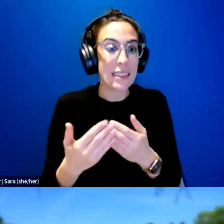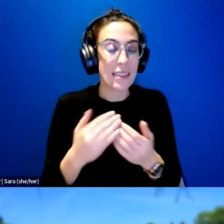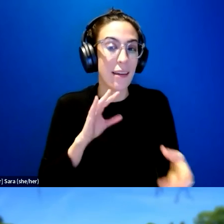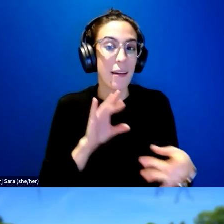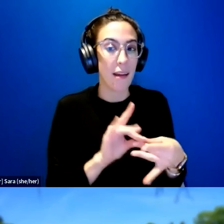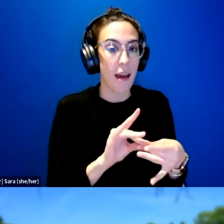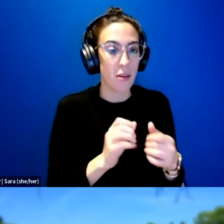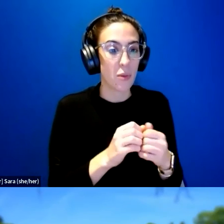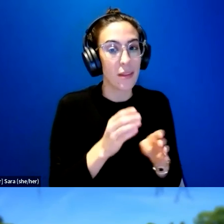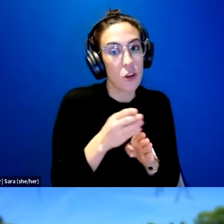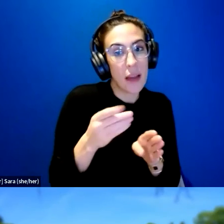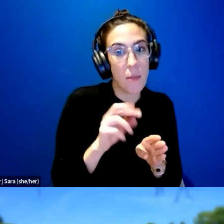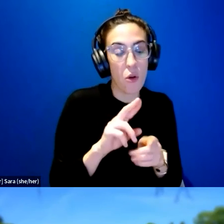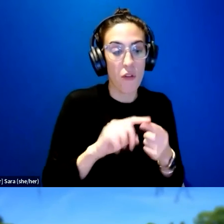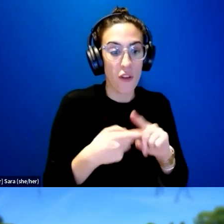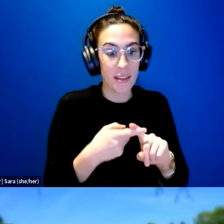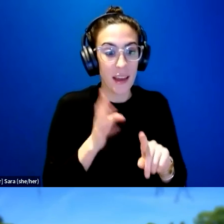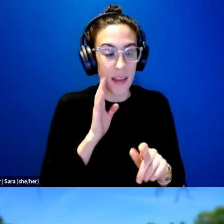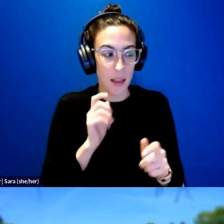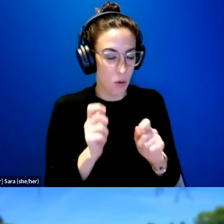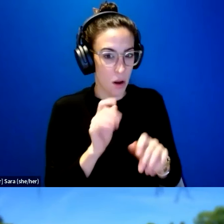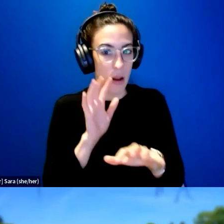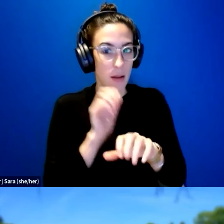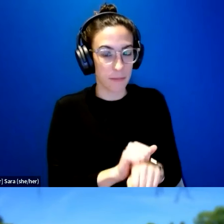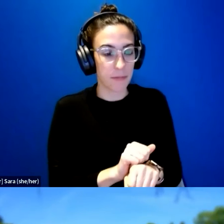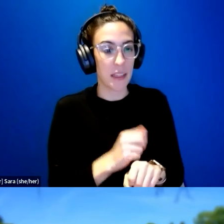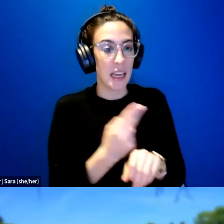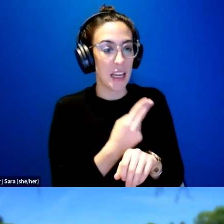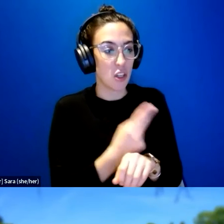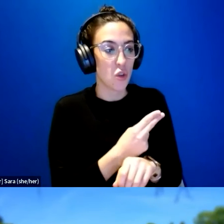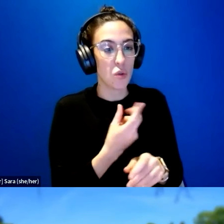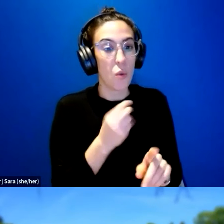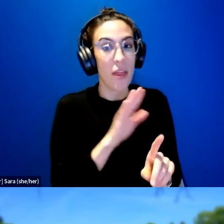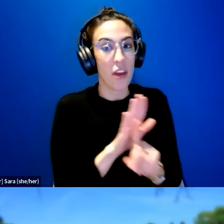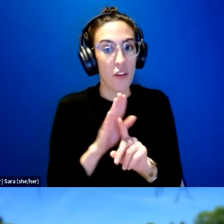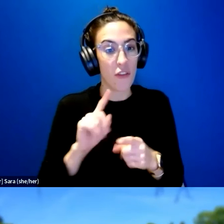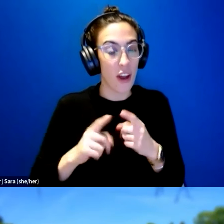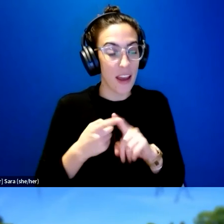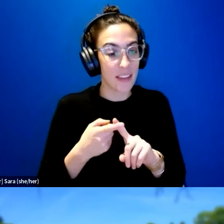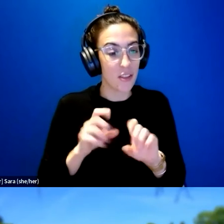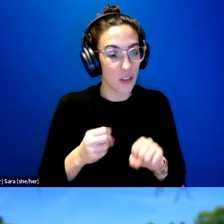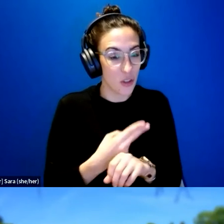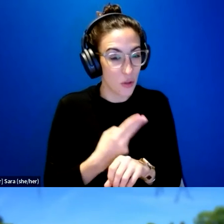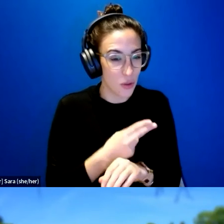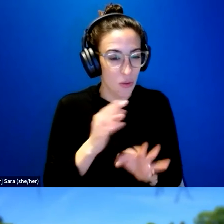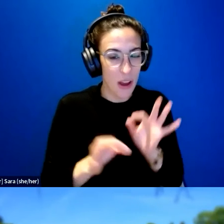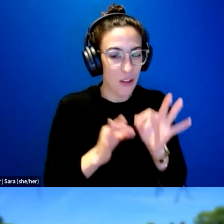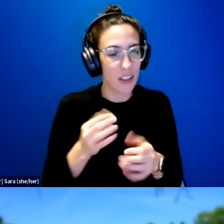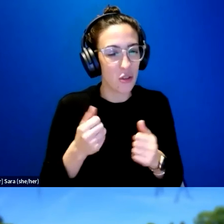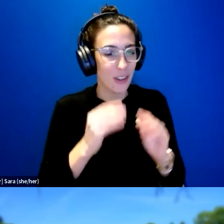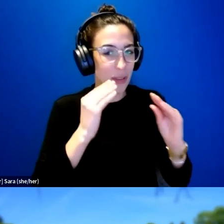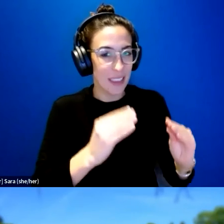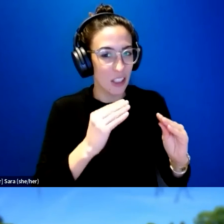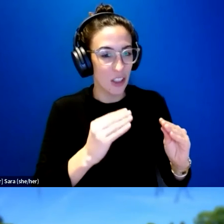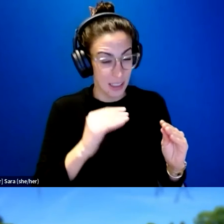And they would actually adapt and use the application their friends could use, rather than trying to teach them anew. Is